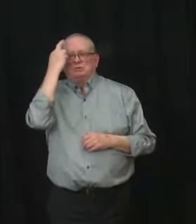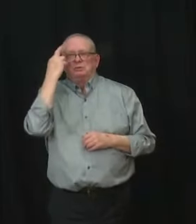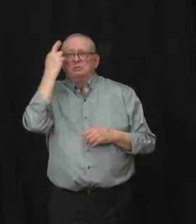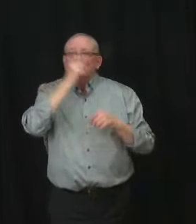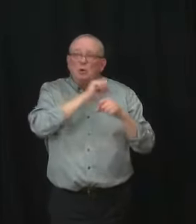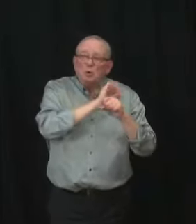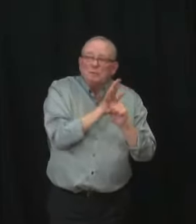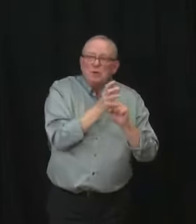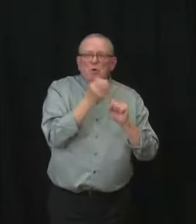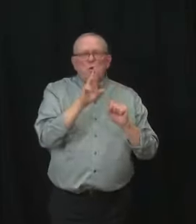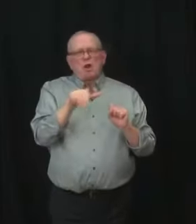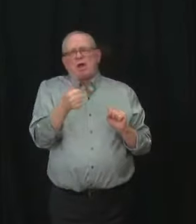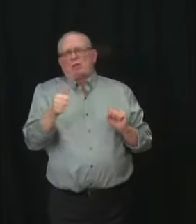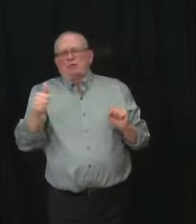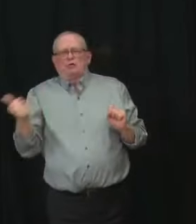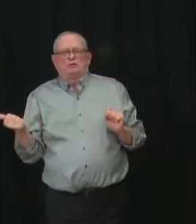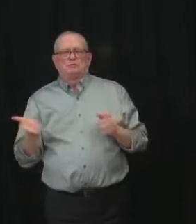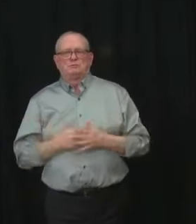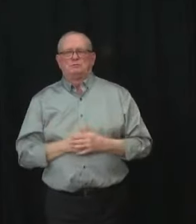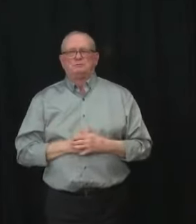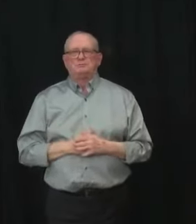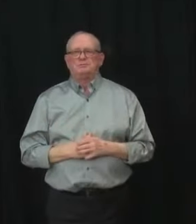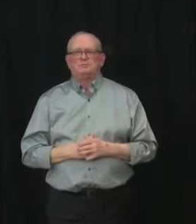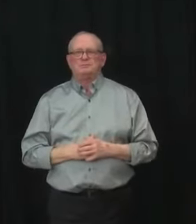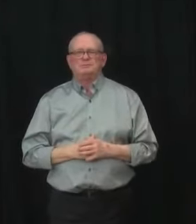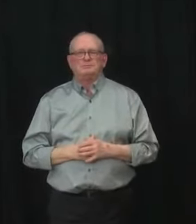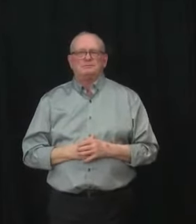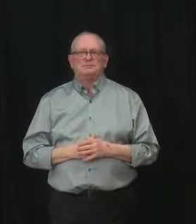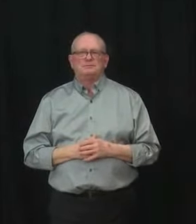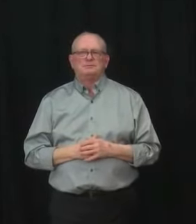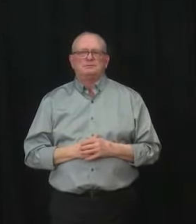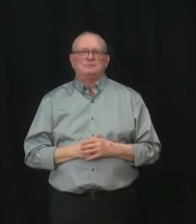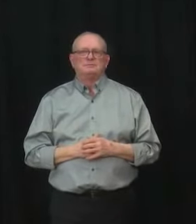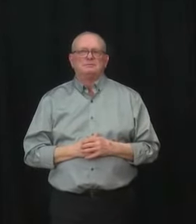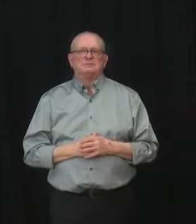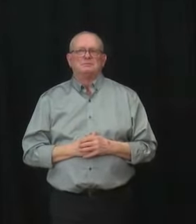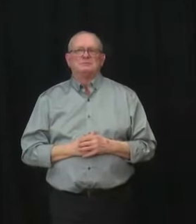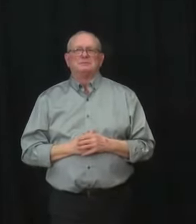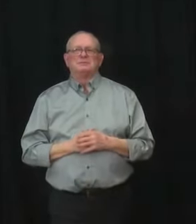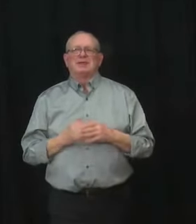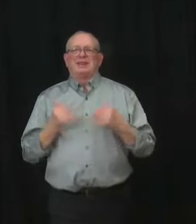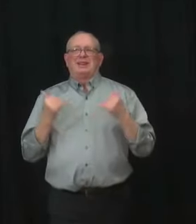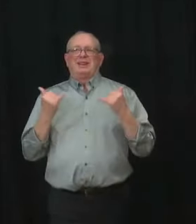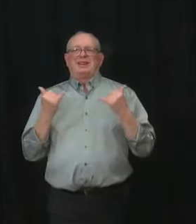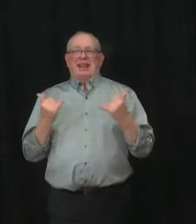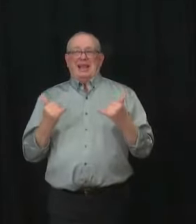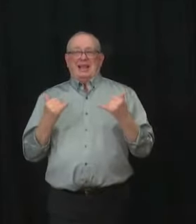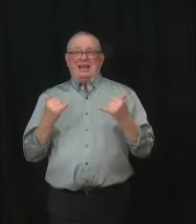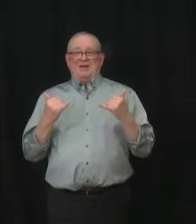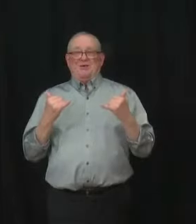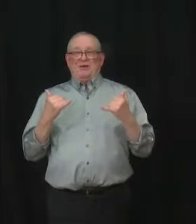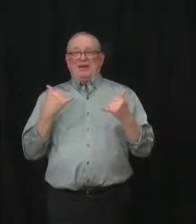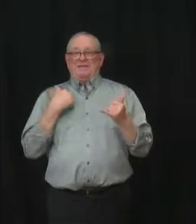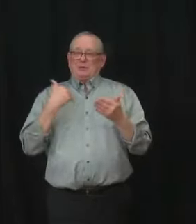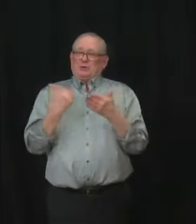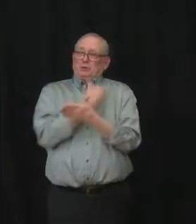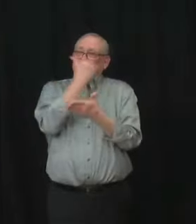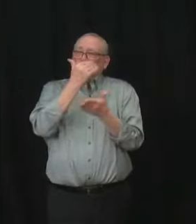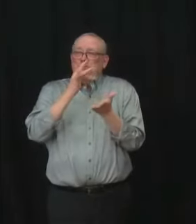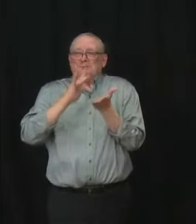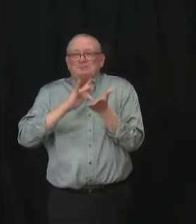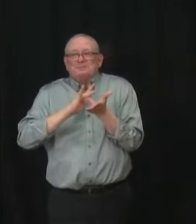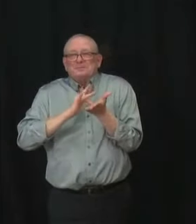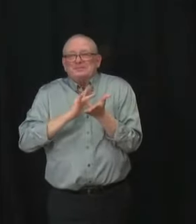As the Minister has announced, there is now a new option to treat COVID-19 after someone has been infected. In addition to the